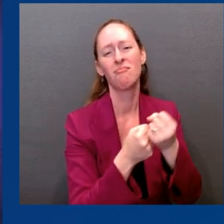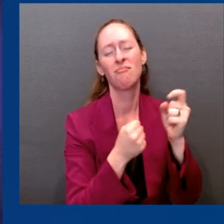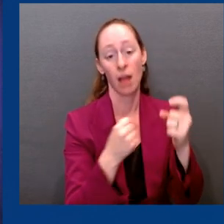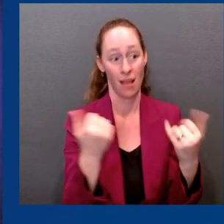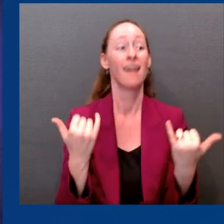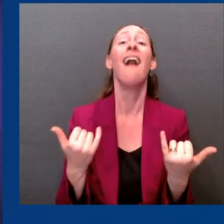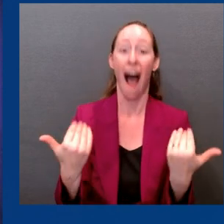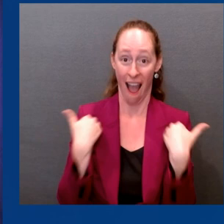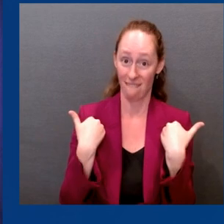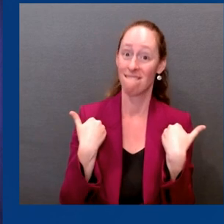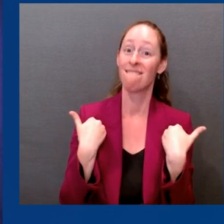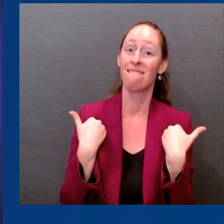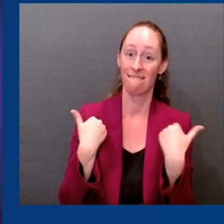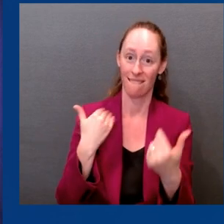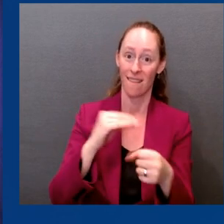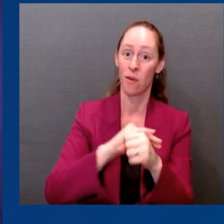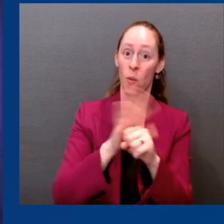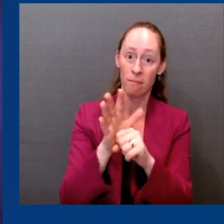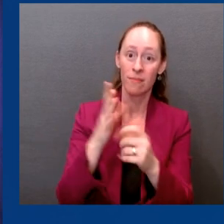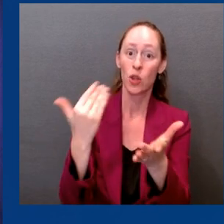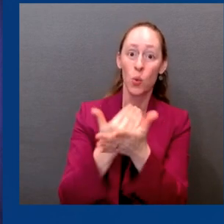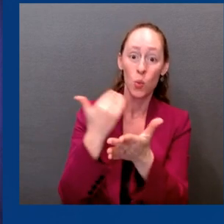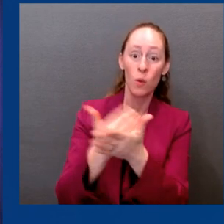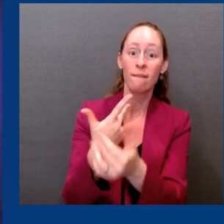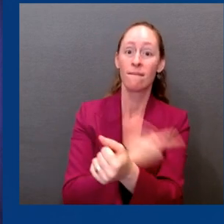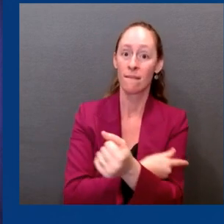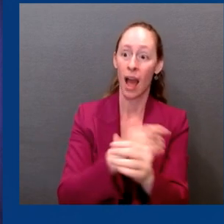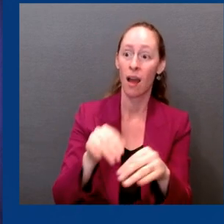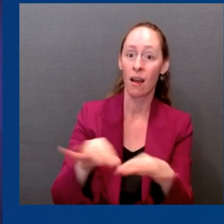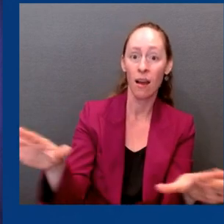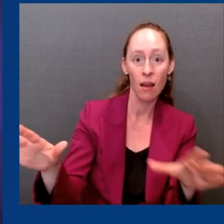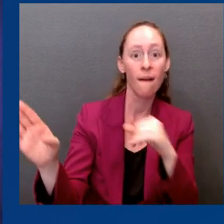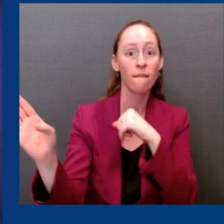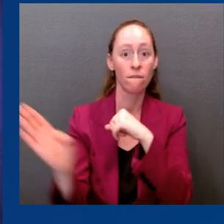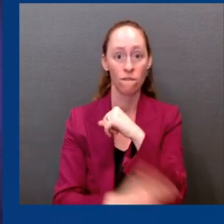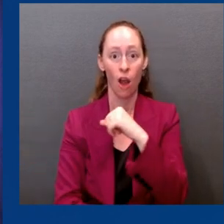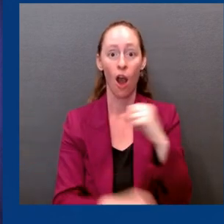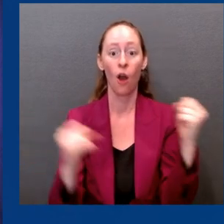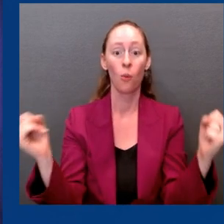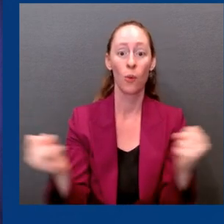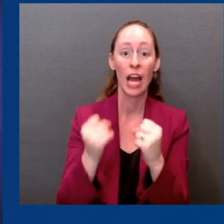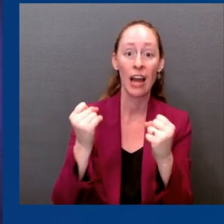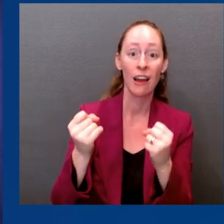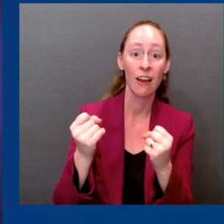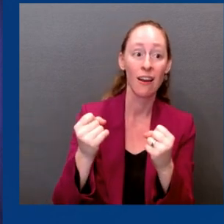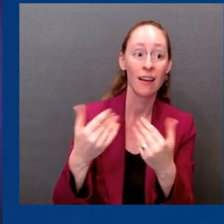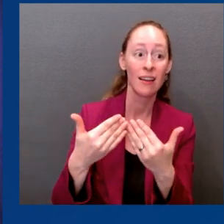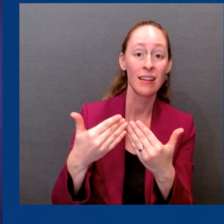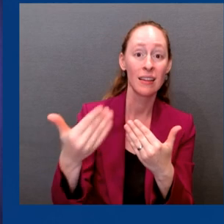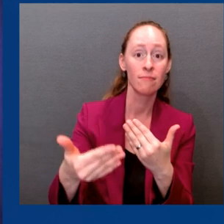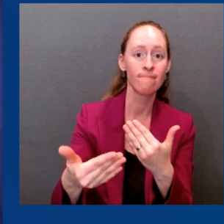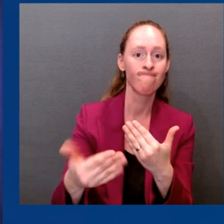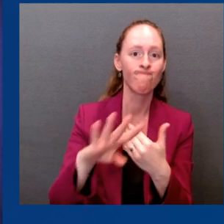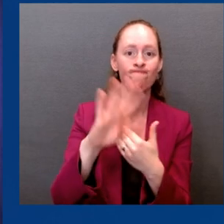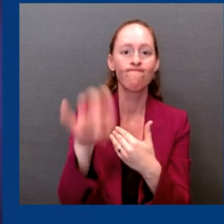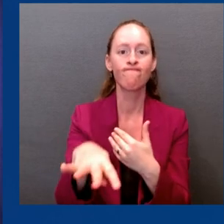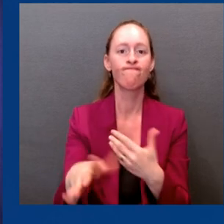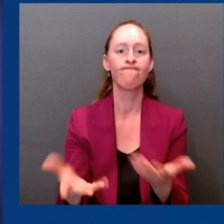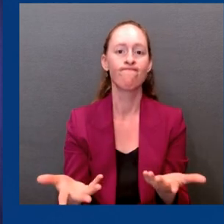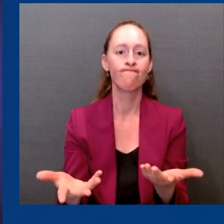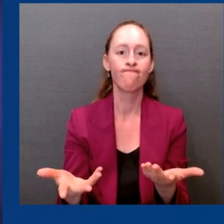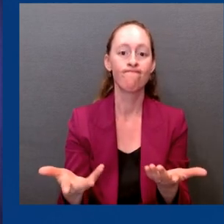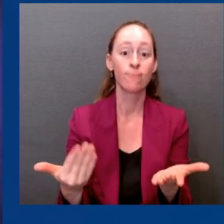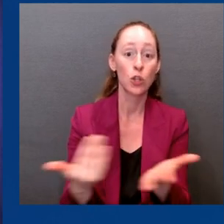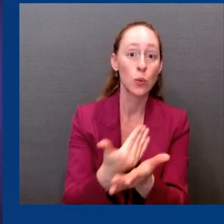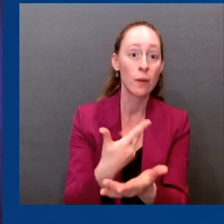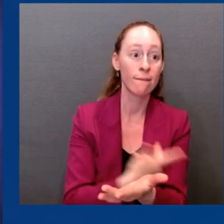fall vaccine effort, we don't know what's coming next. We don't know what the next generation of vaccine will look like if we don't have